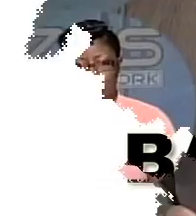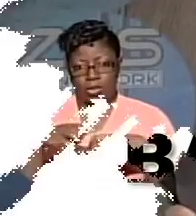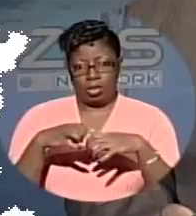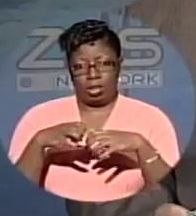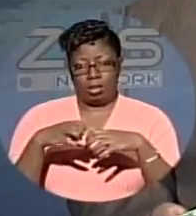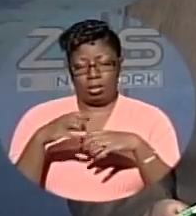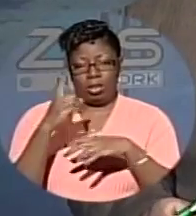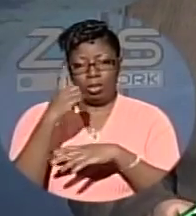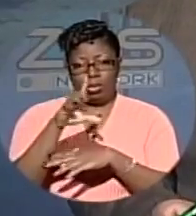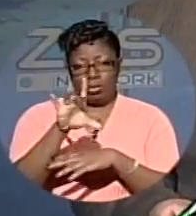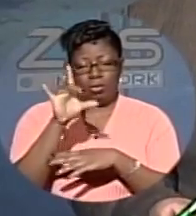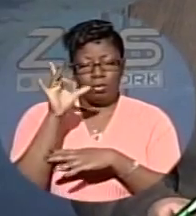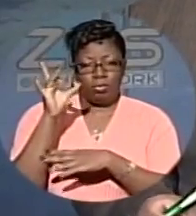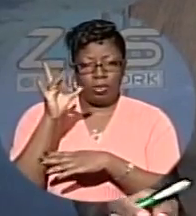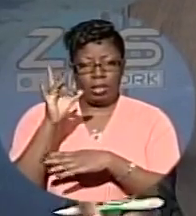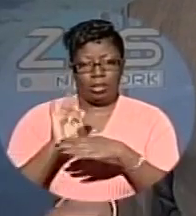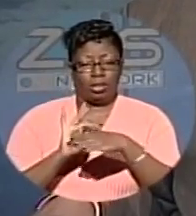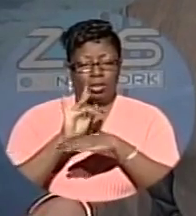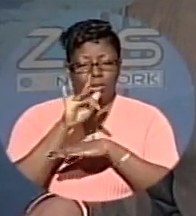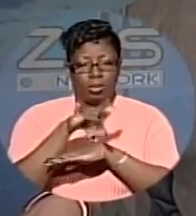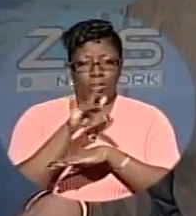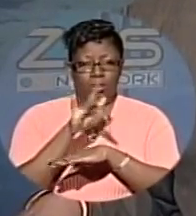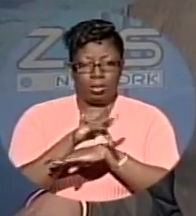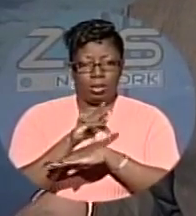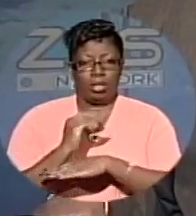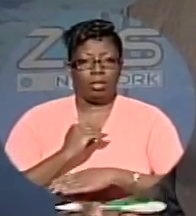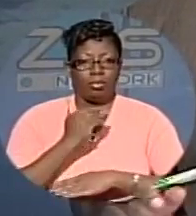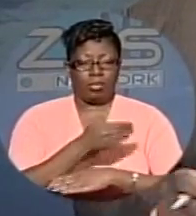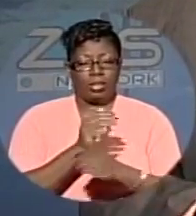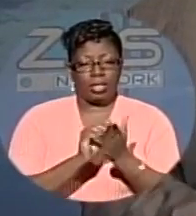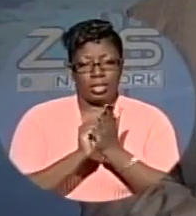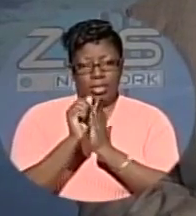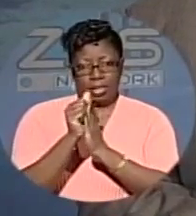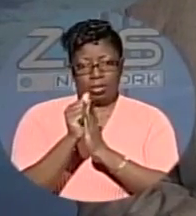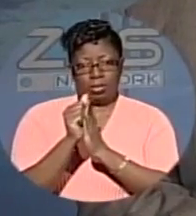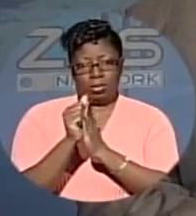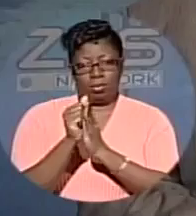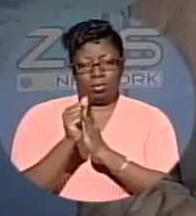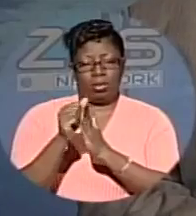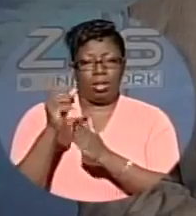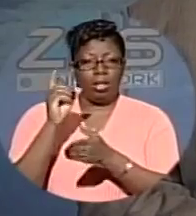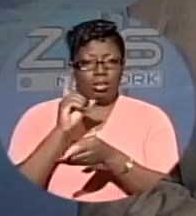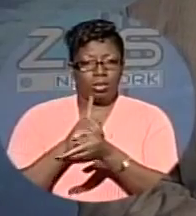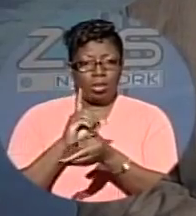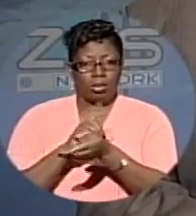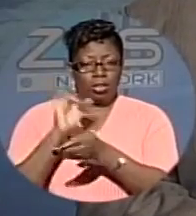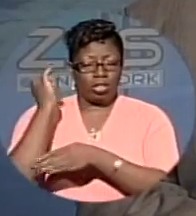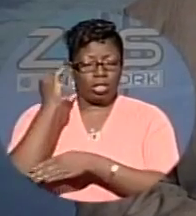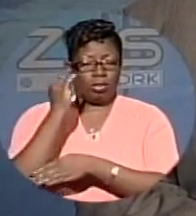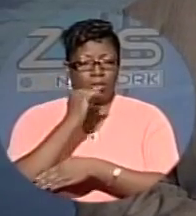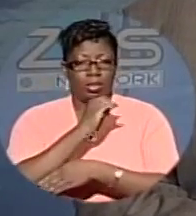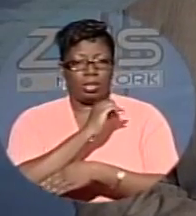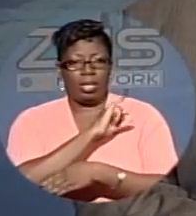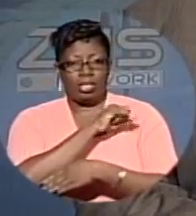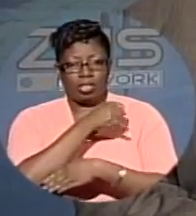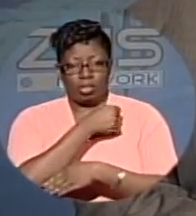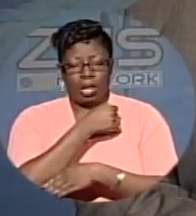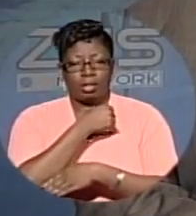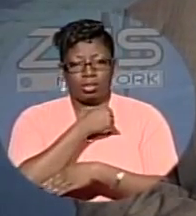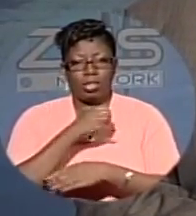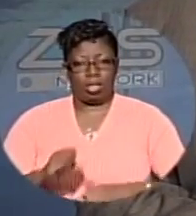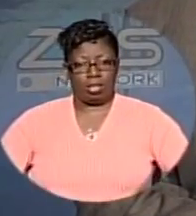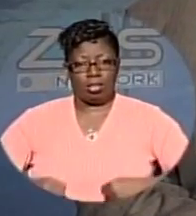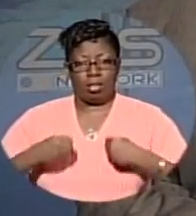In observing Breast Cancer Month, optometrist and breast cancer survivor Dr. Ebby Shera-Jackson will be representing the local